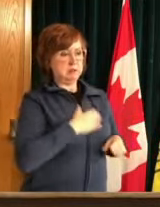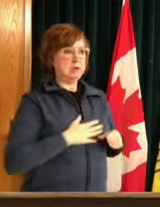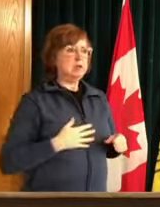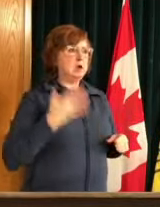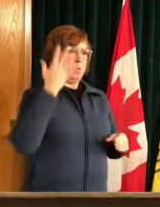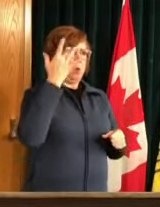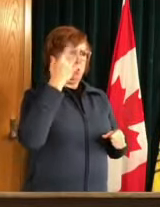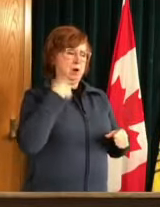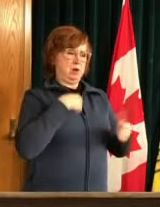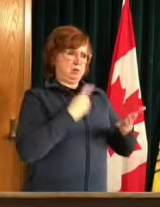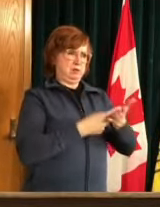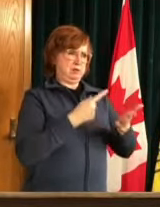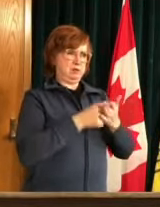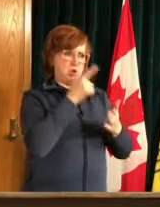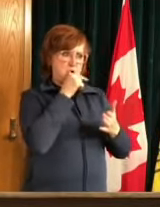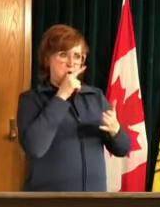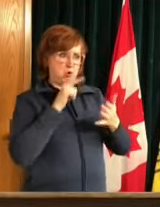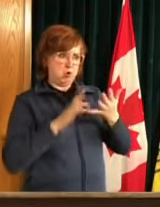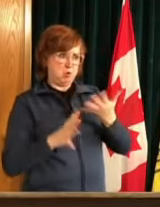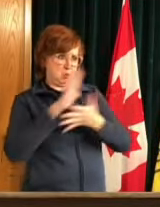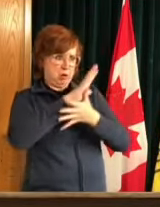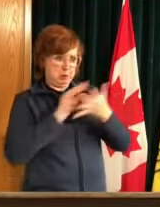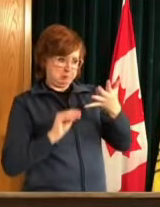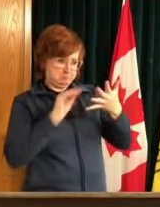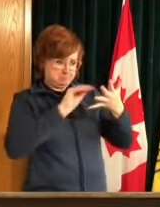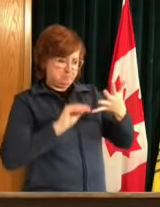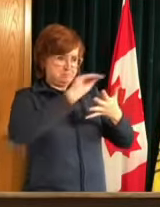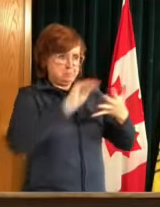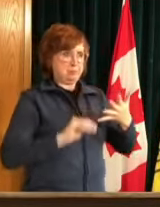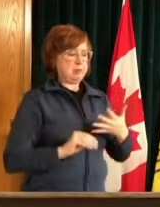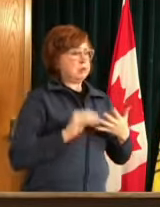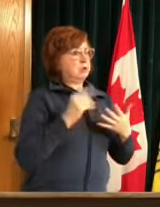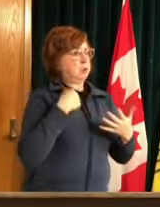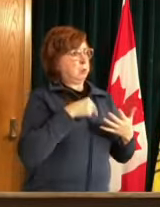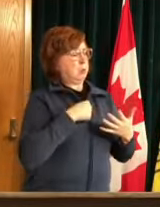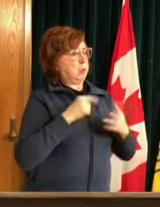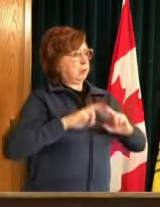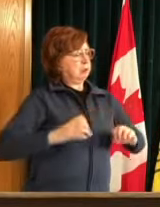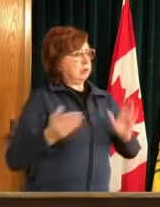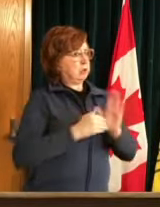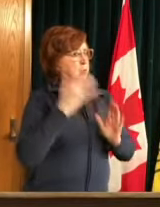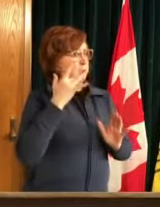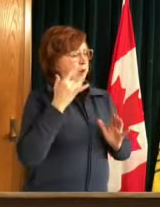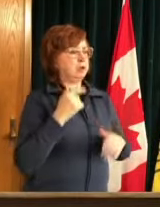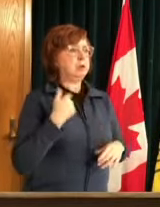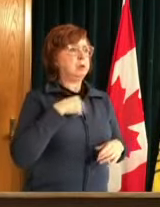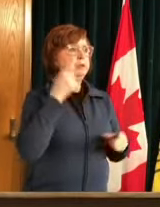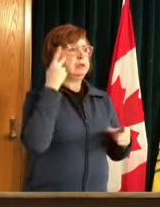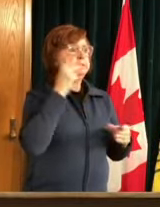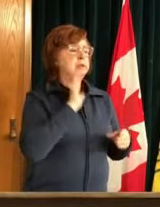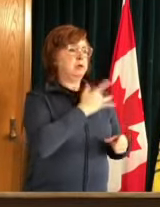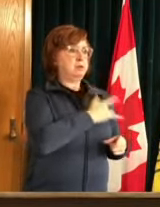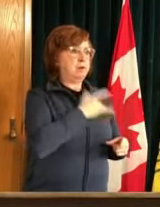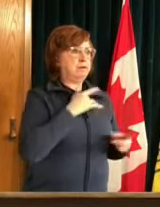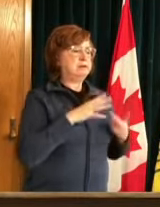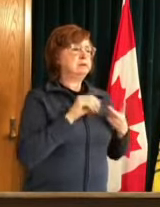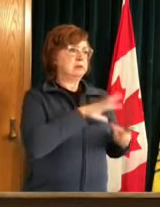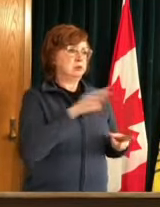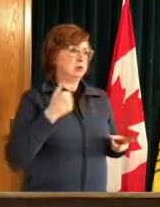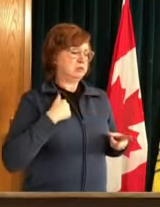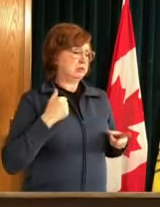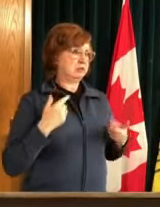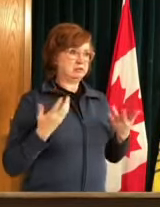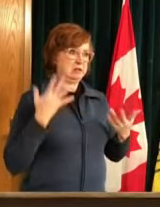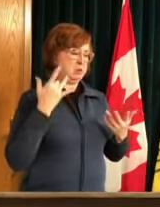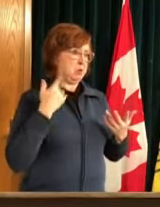discussion about who should get prior prior who should receive priority is that in this province in this nation we just simply don't have enough vaccines available